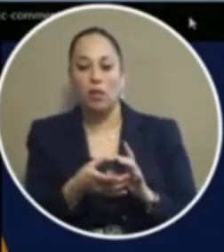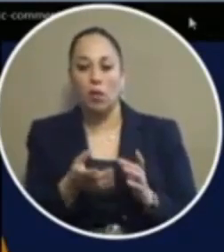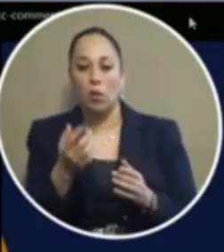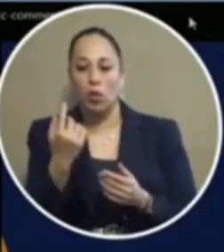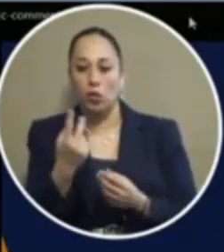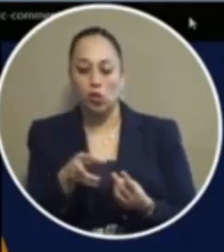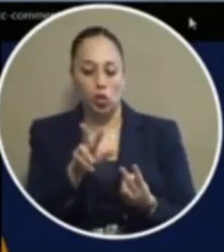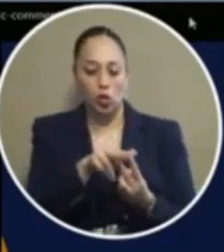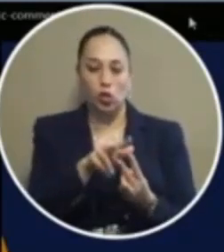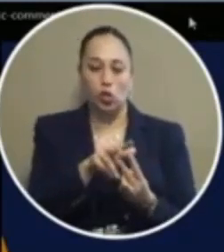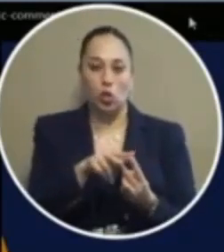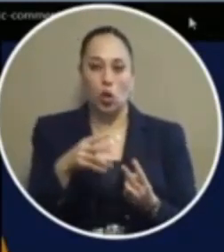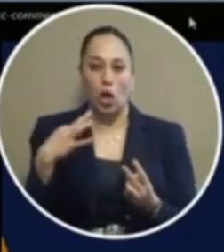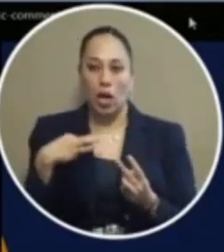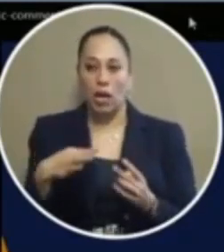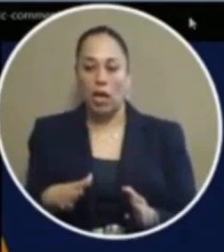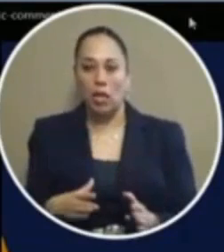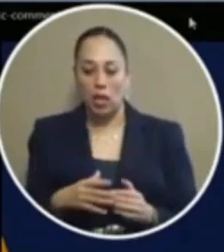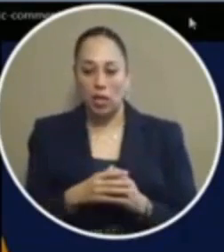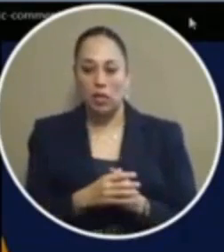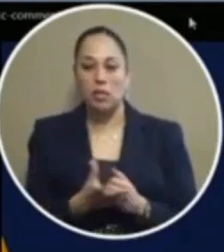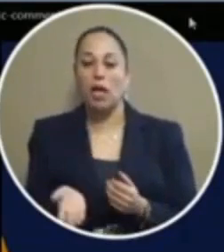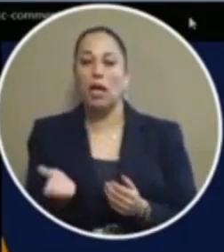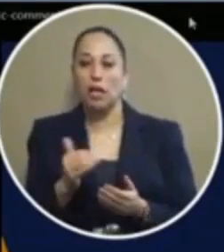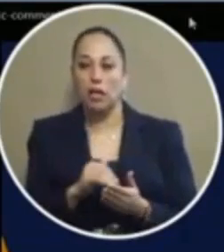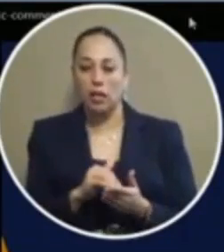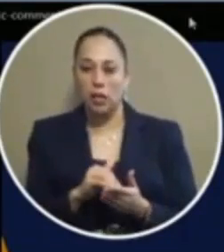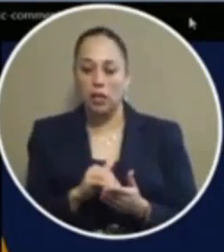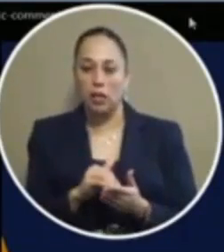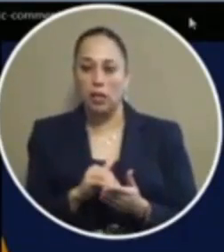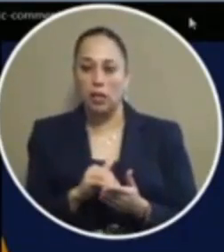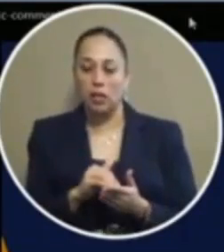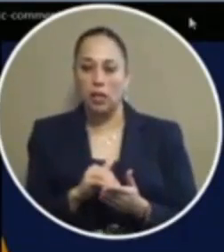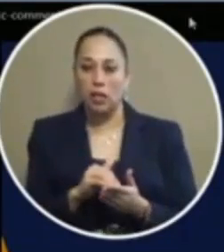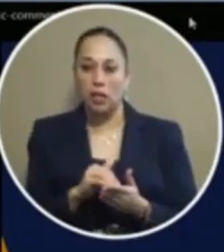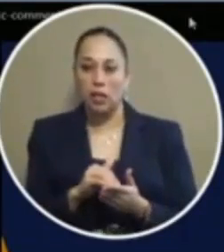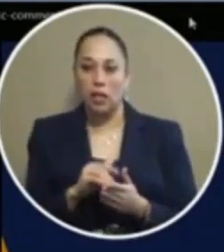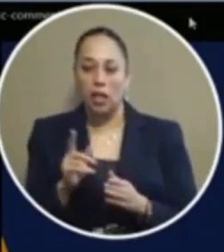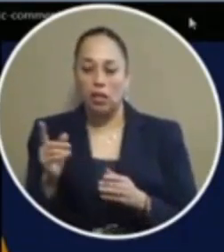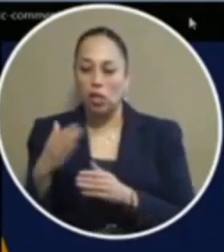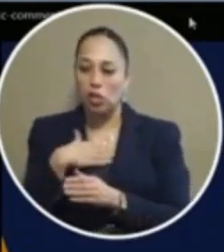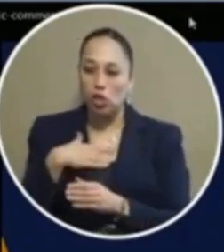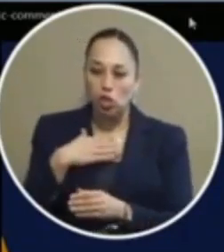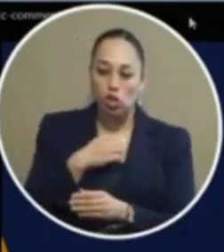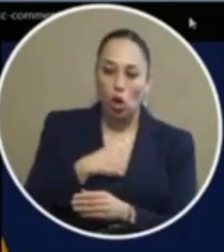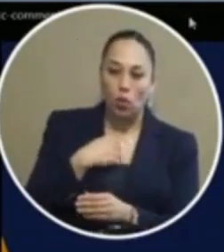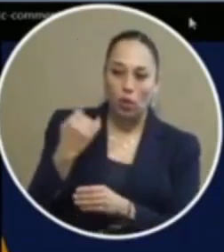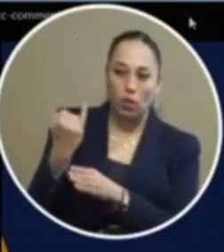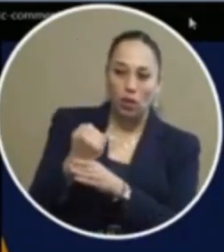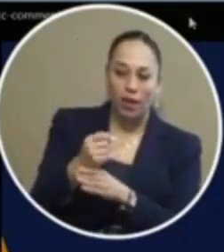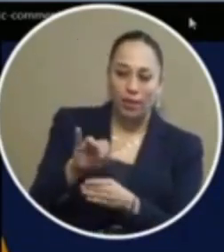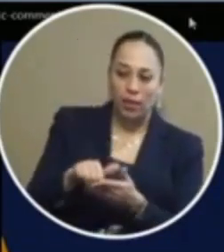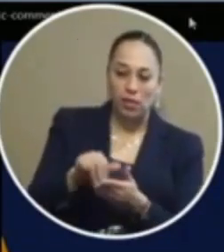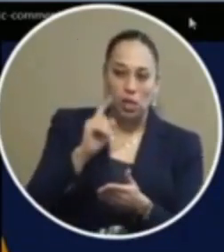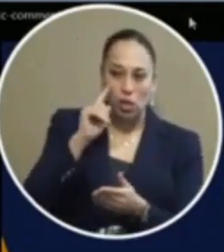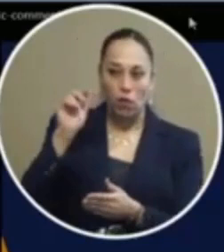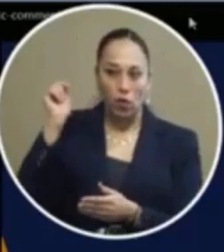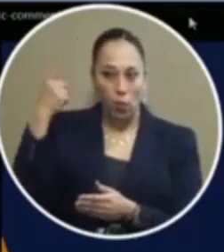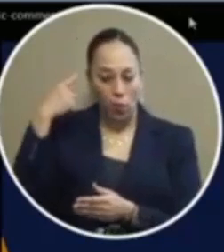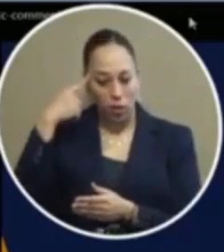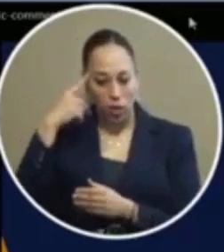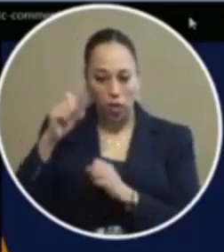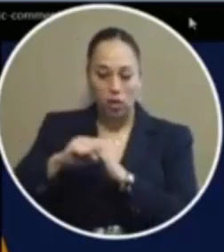candidates in the current da race and again mr vasquez let me interrupt you sir this is not for political statements or